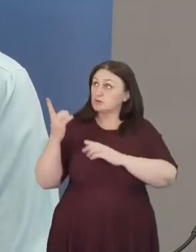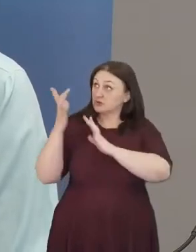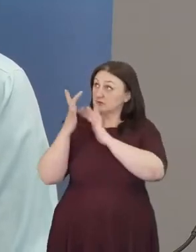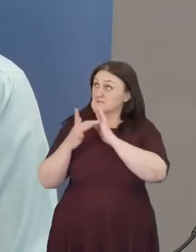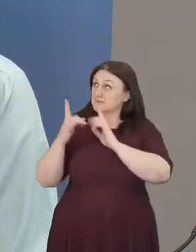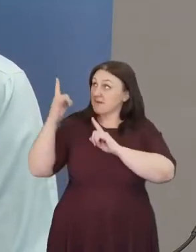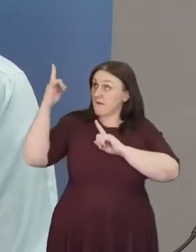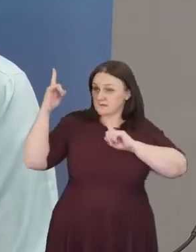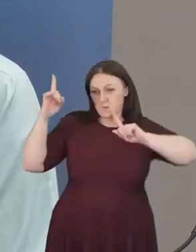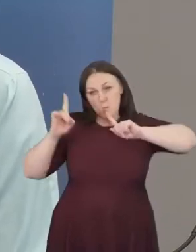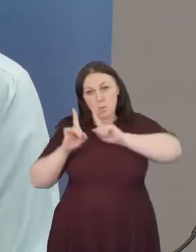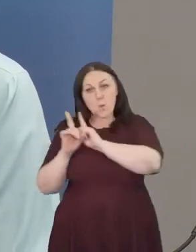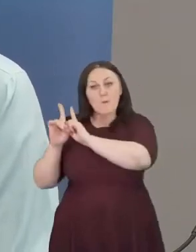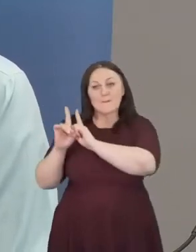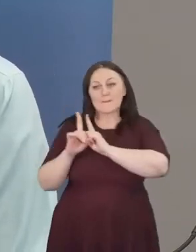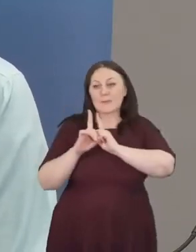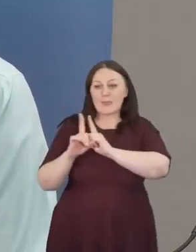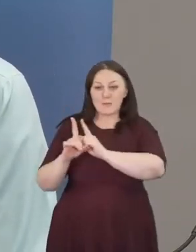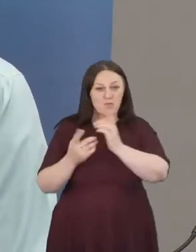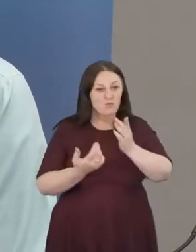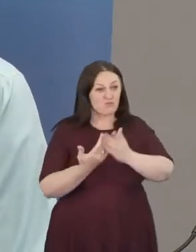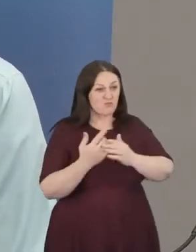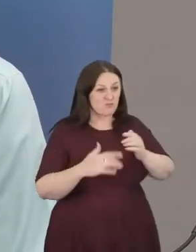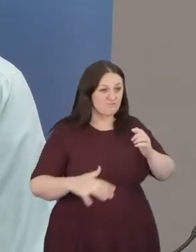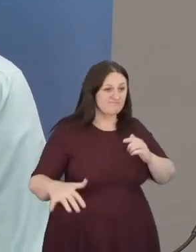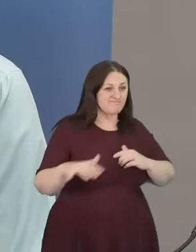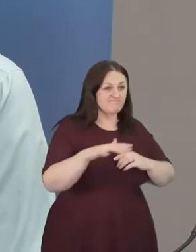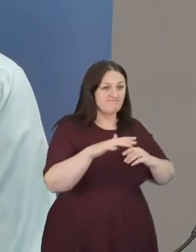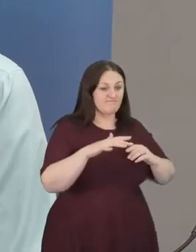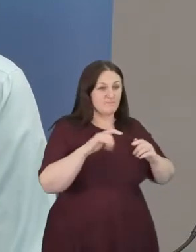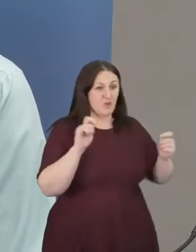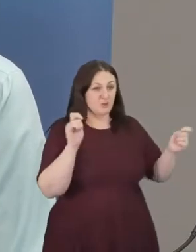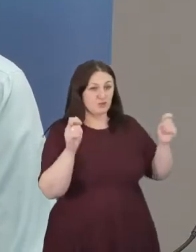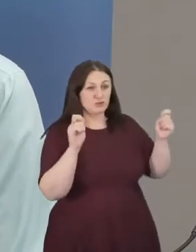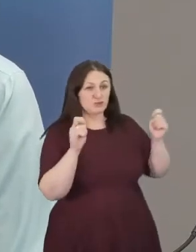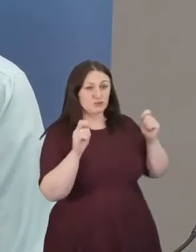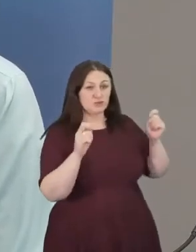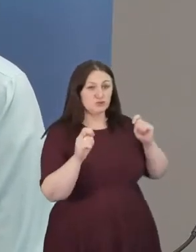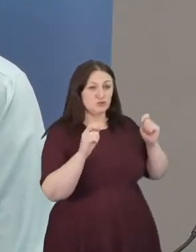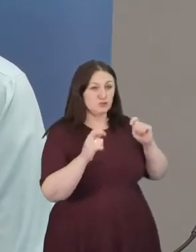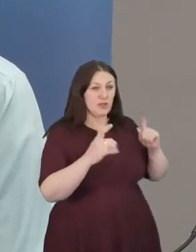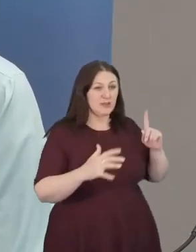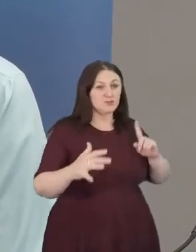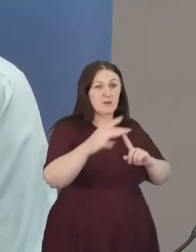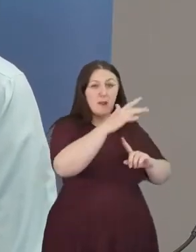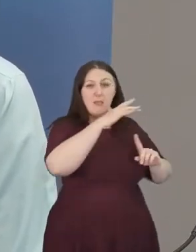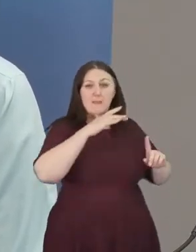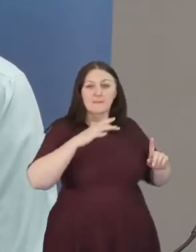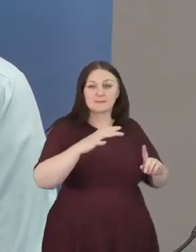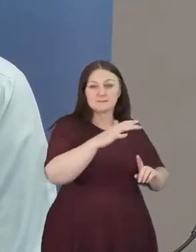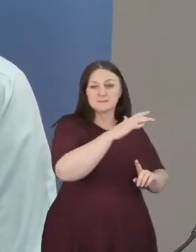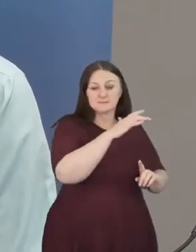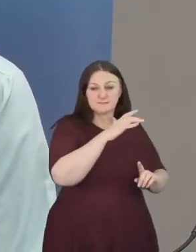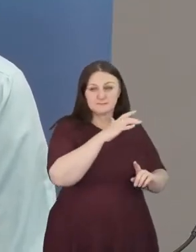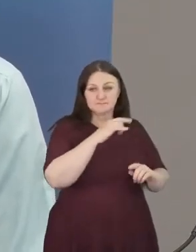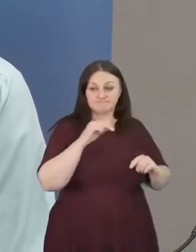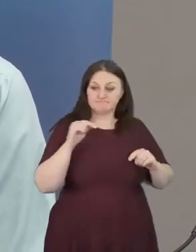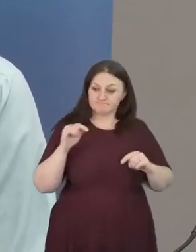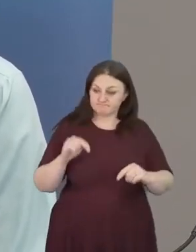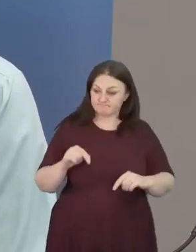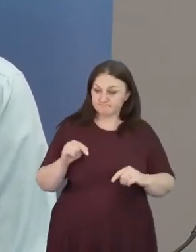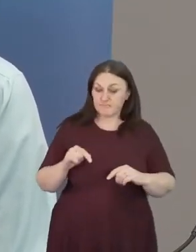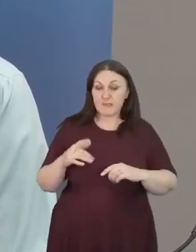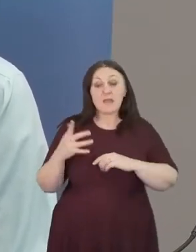Through a Changing Climate. The workshop has been convened by the Baptist Union